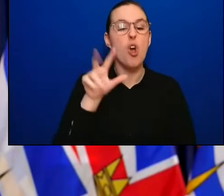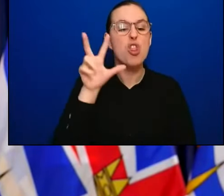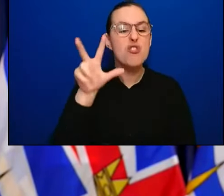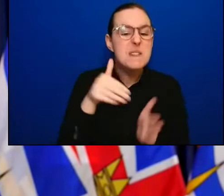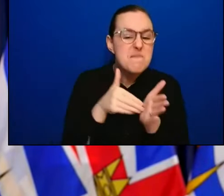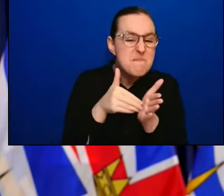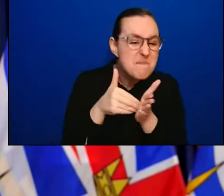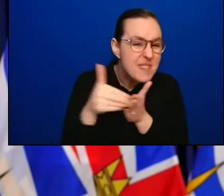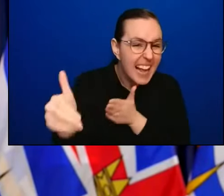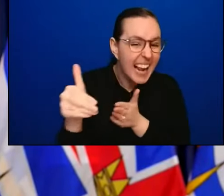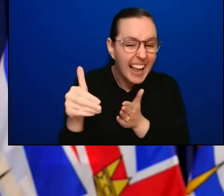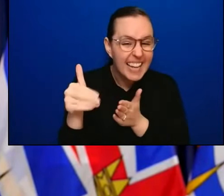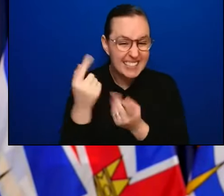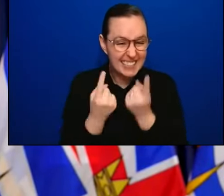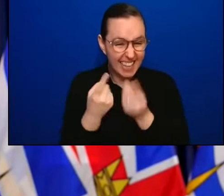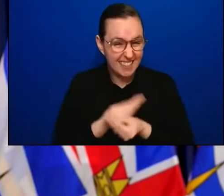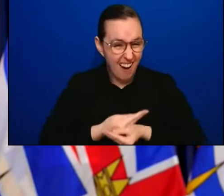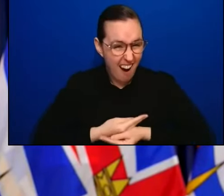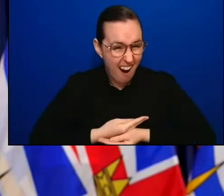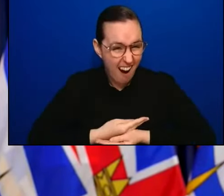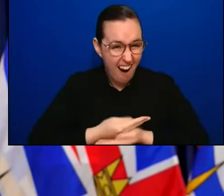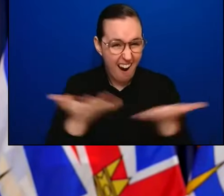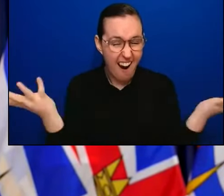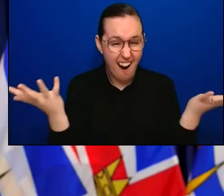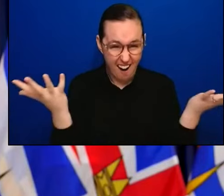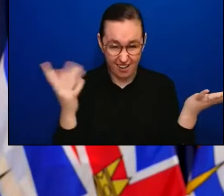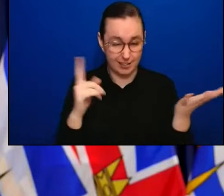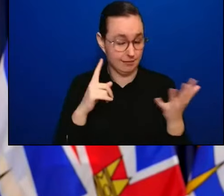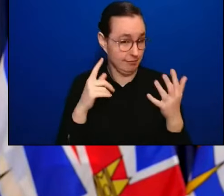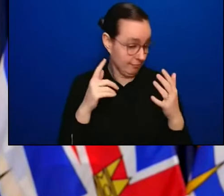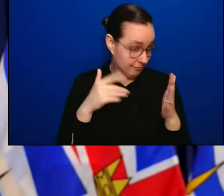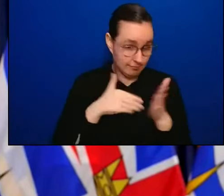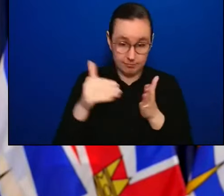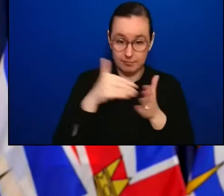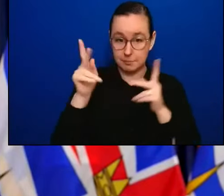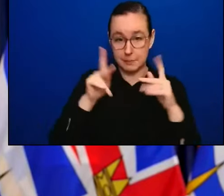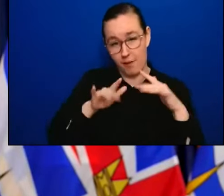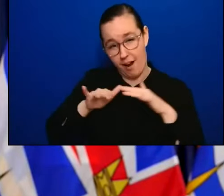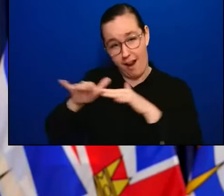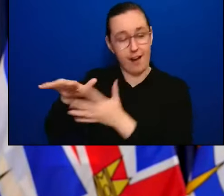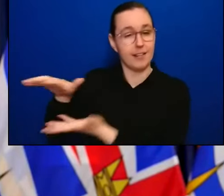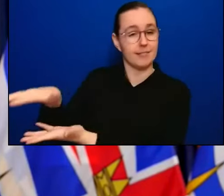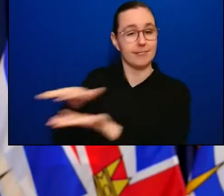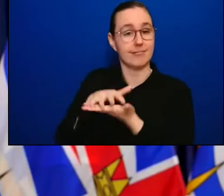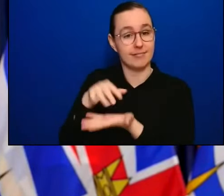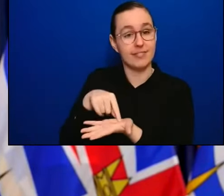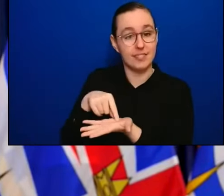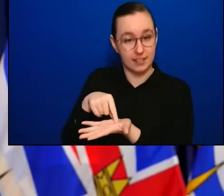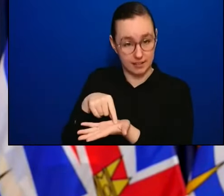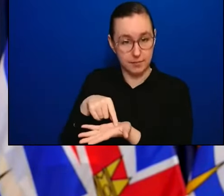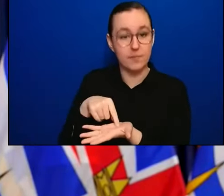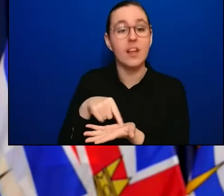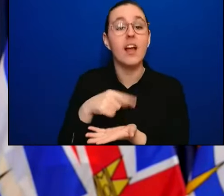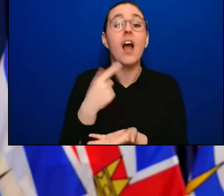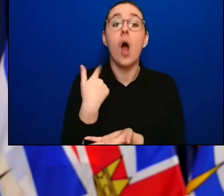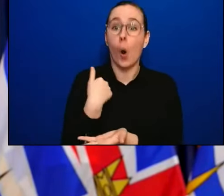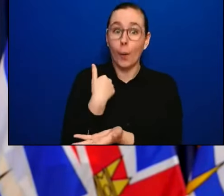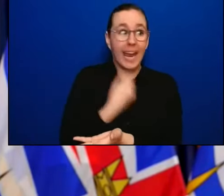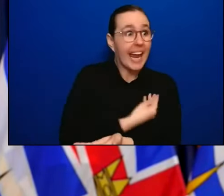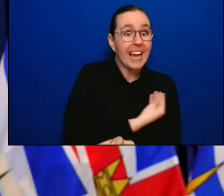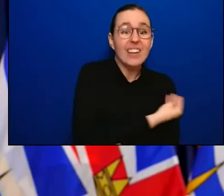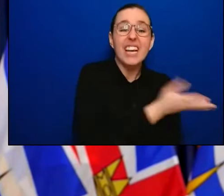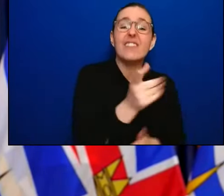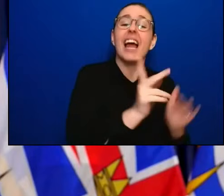people have picked up their tests from that source. That's in addition to the tests that have been distributed through the education system and many other places.